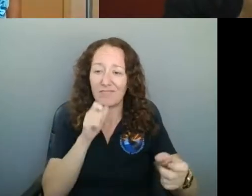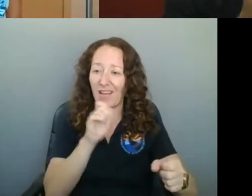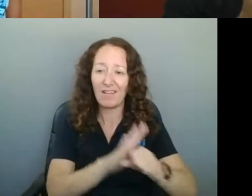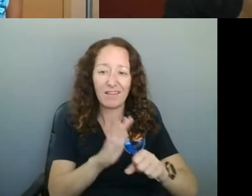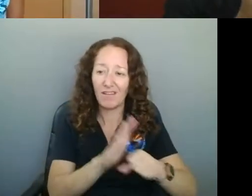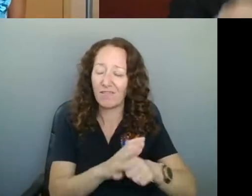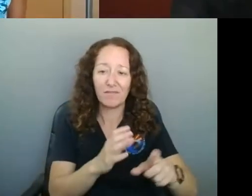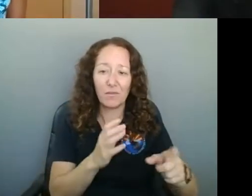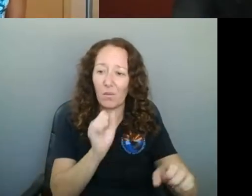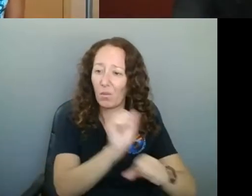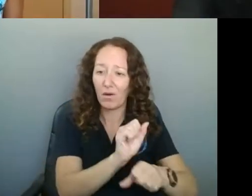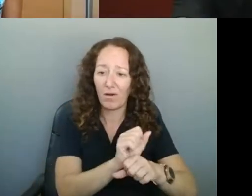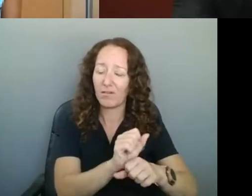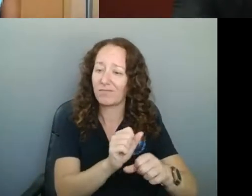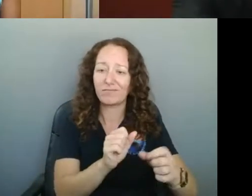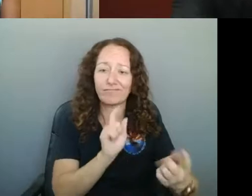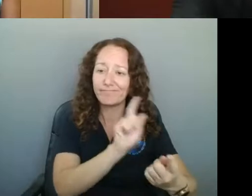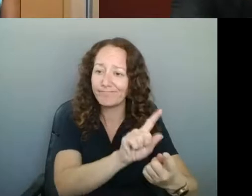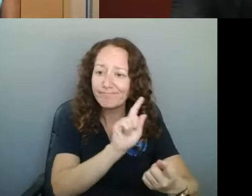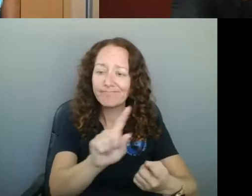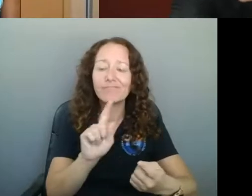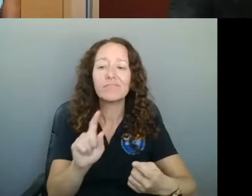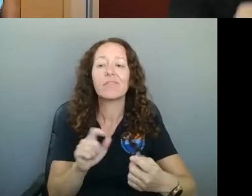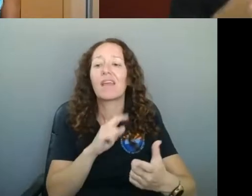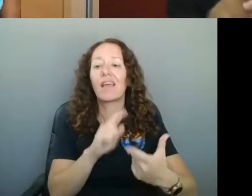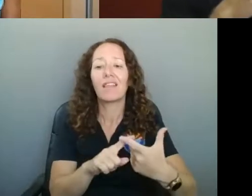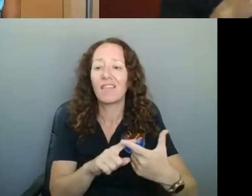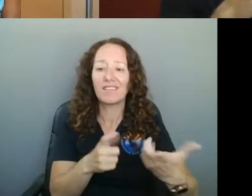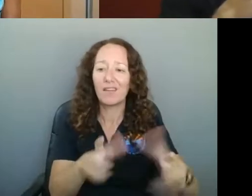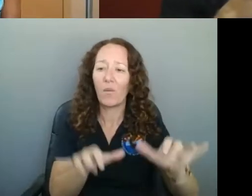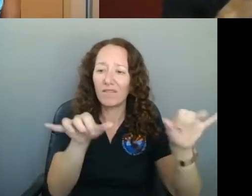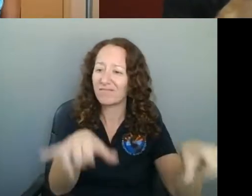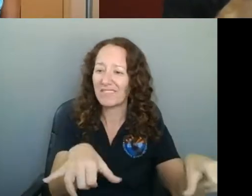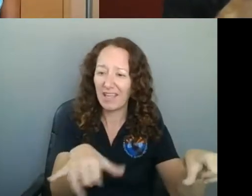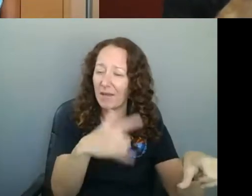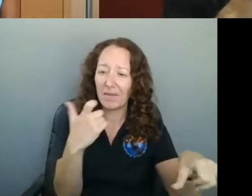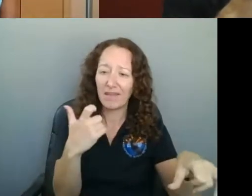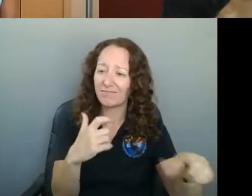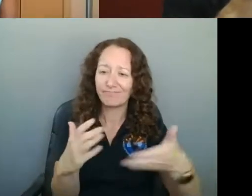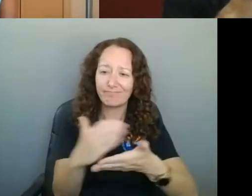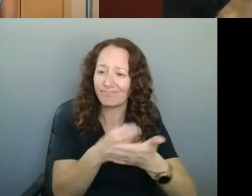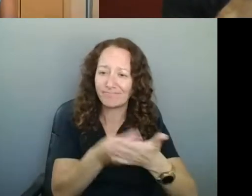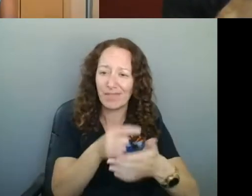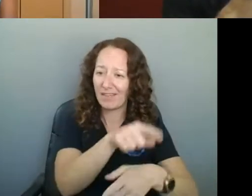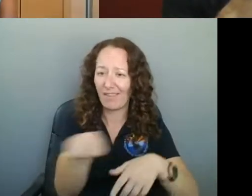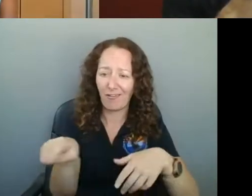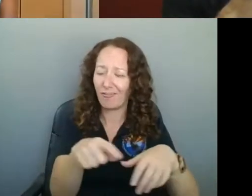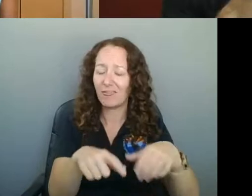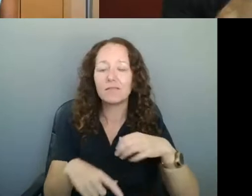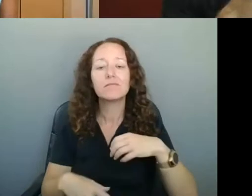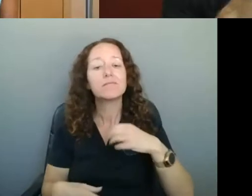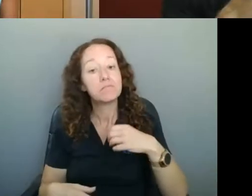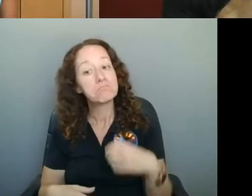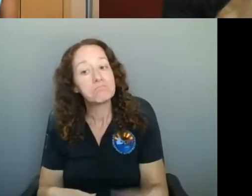Yeah, I think that would be smart. Sorry, we have an echo. I think it would be a good idea is to partner maybe with